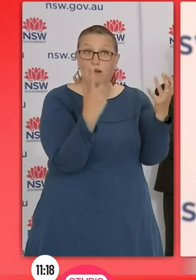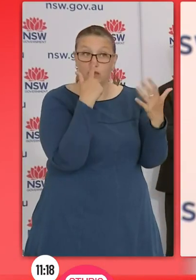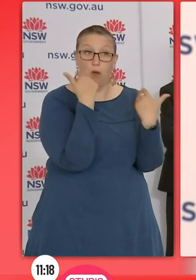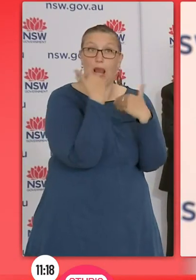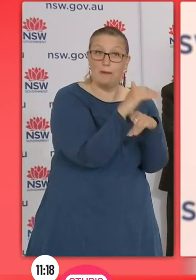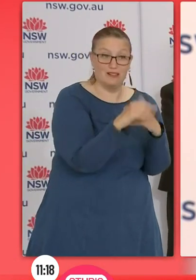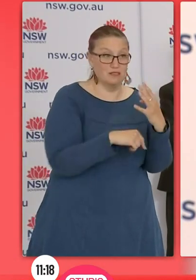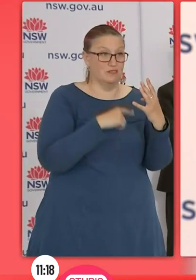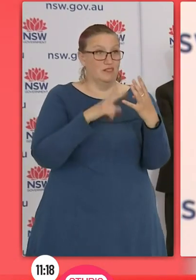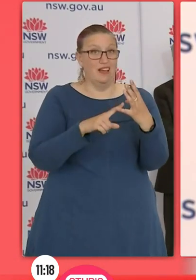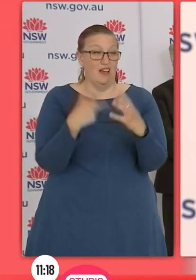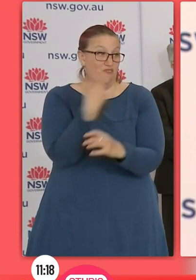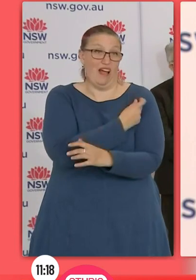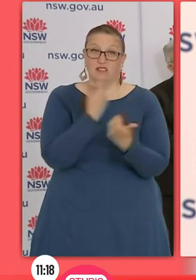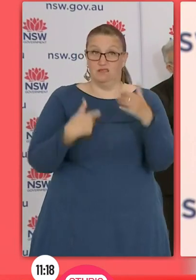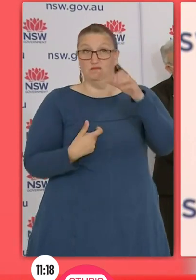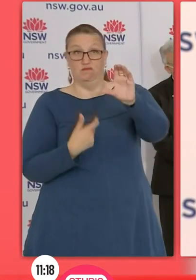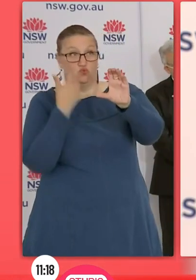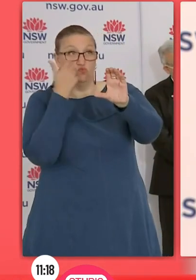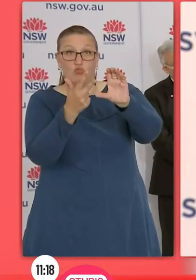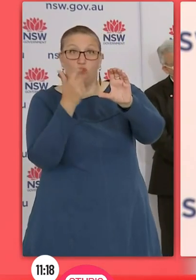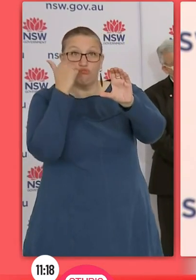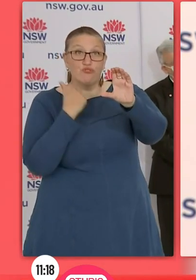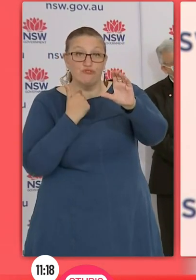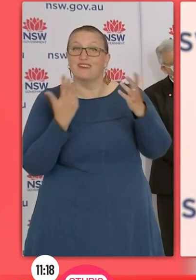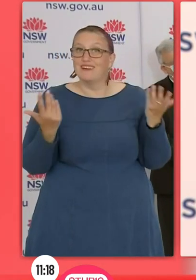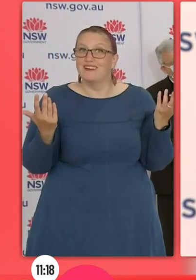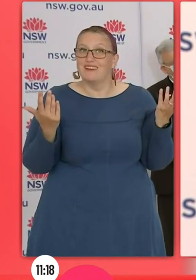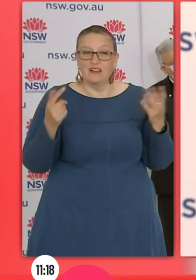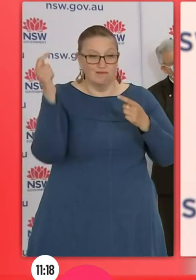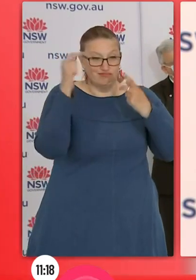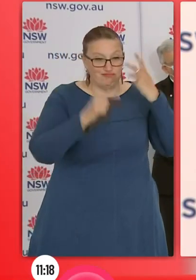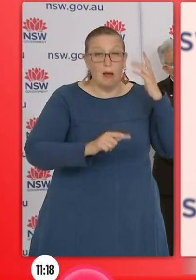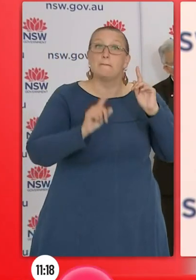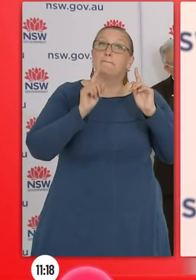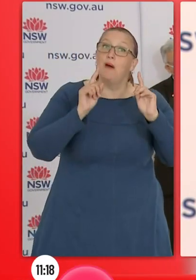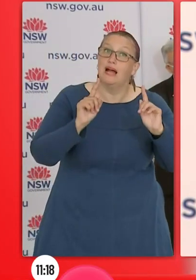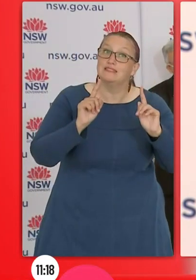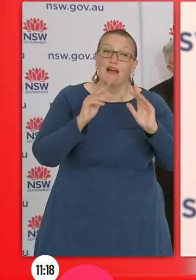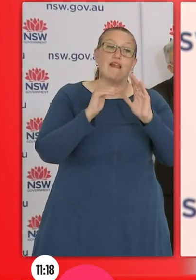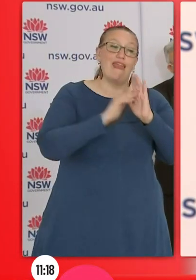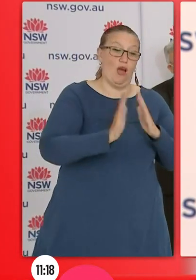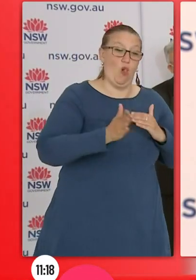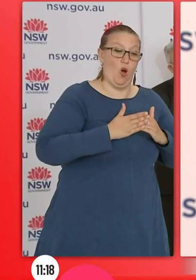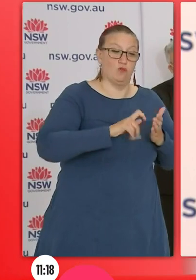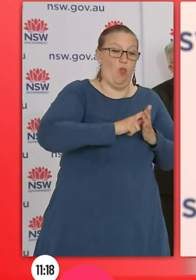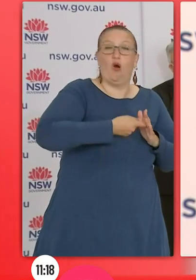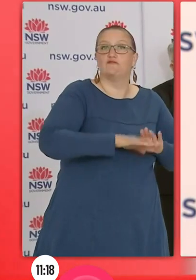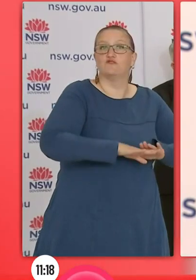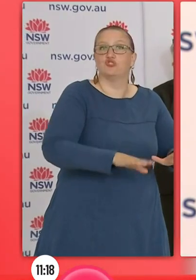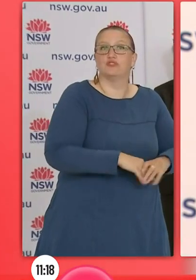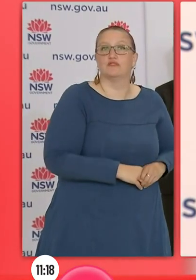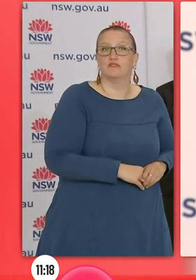place. But compared to what we're going through now, life will be much better at 70% double dose than what it is now. And that's why